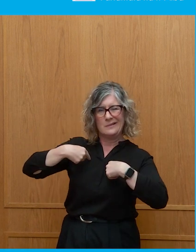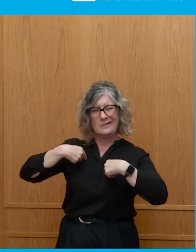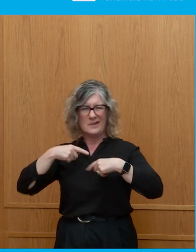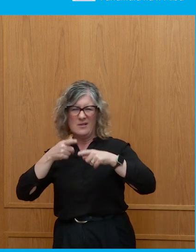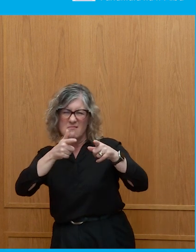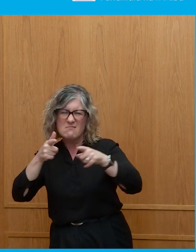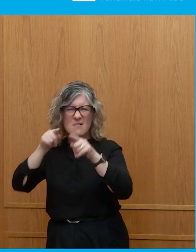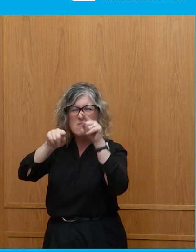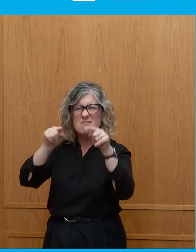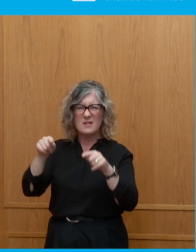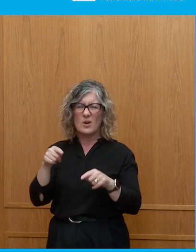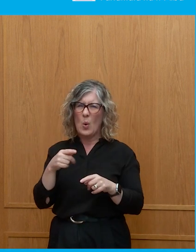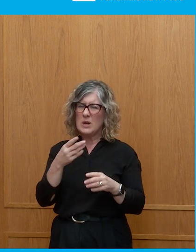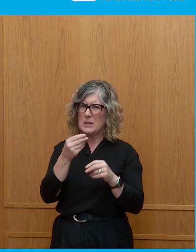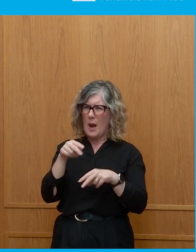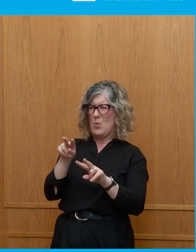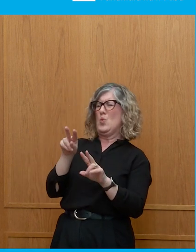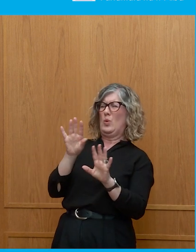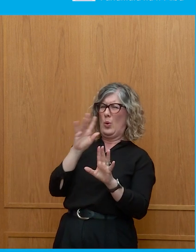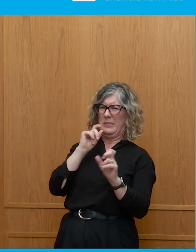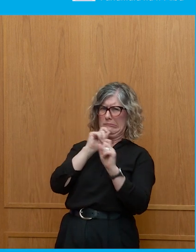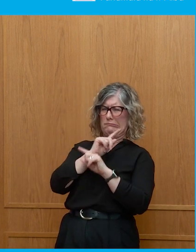mean, and some of them do look pretty odd.